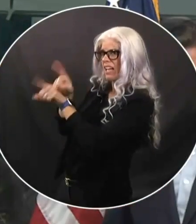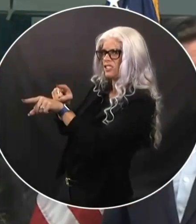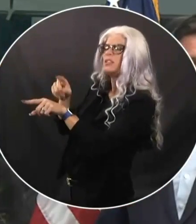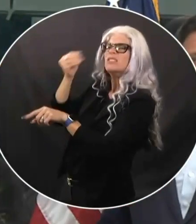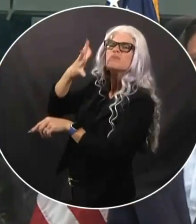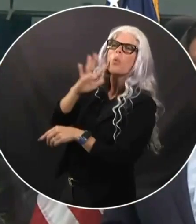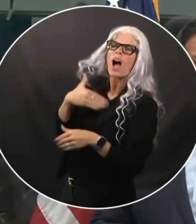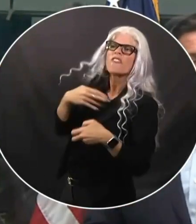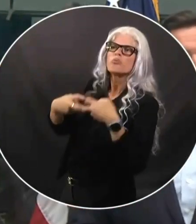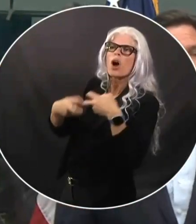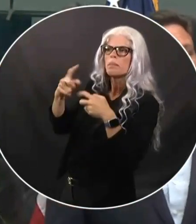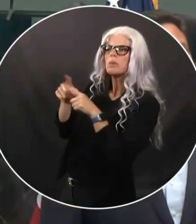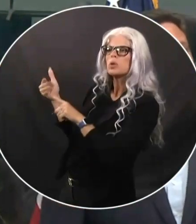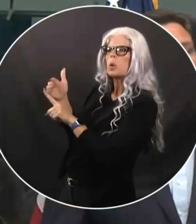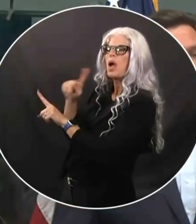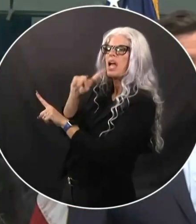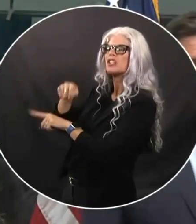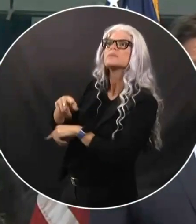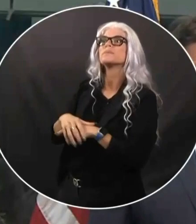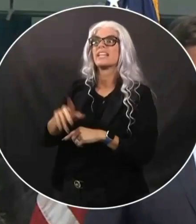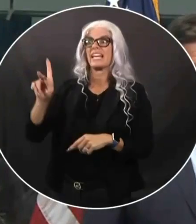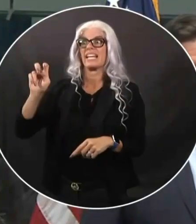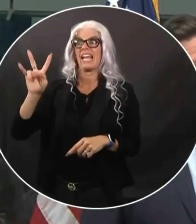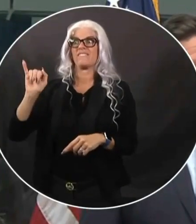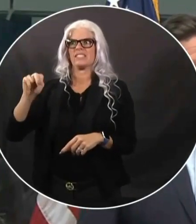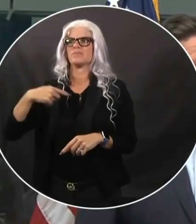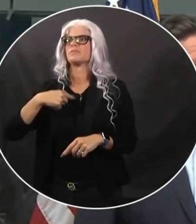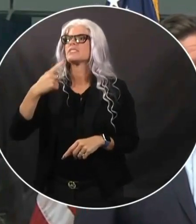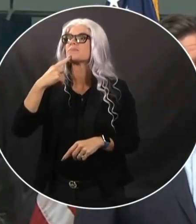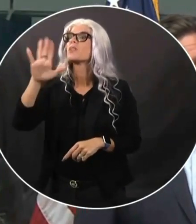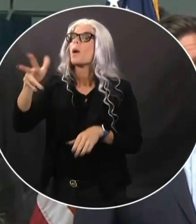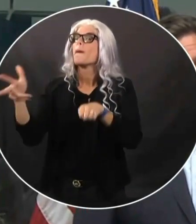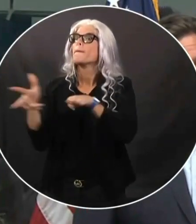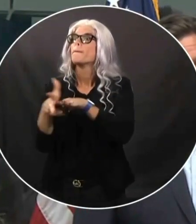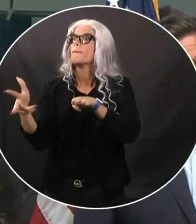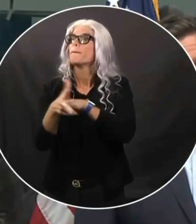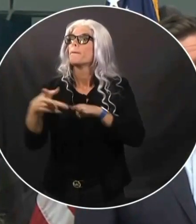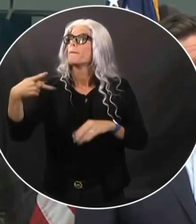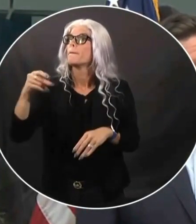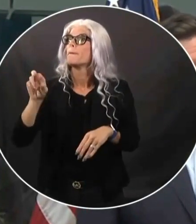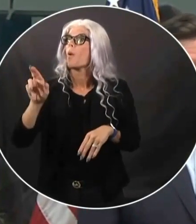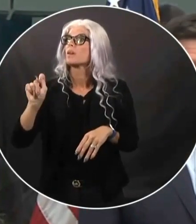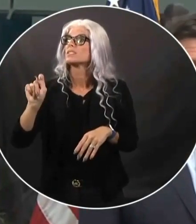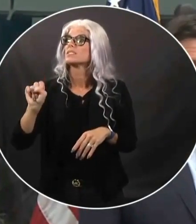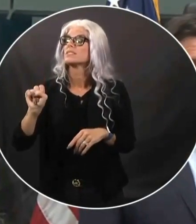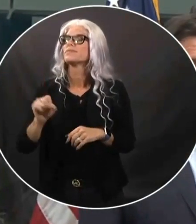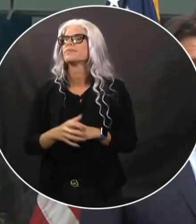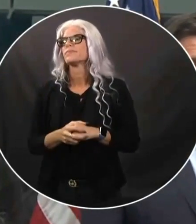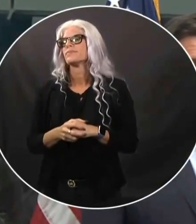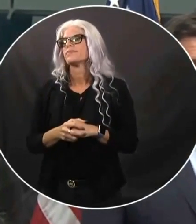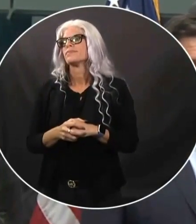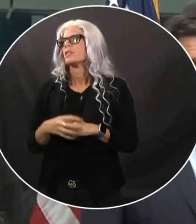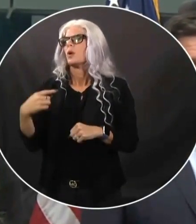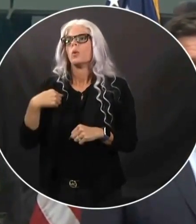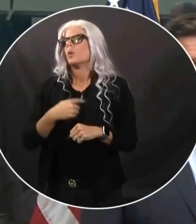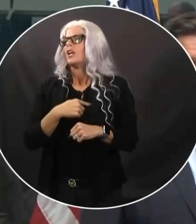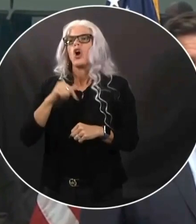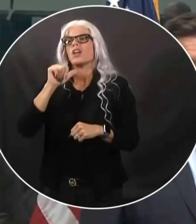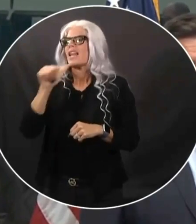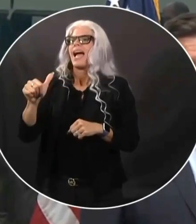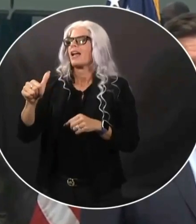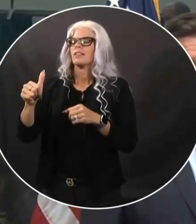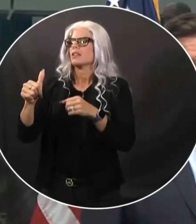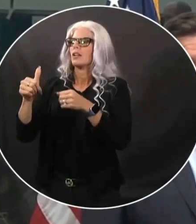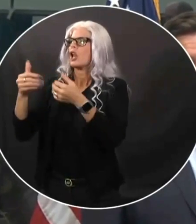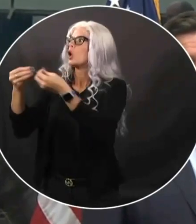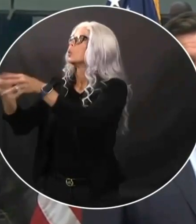So, Rick, we're on the ports. We we we know we're going to lose, but we're going to have to shut down Port of Tampa based